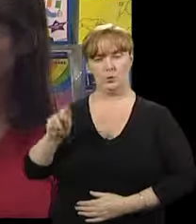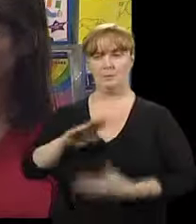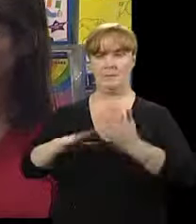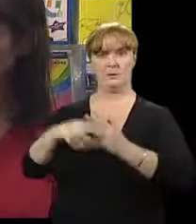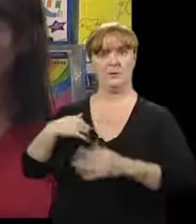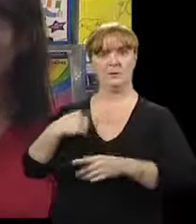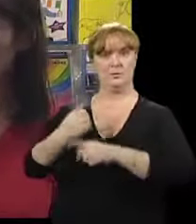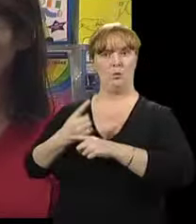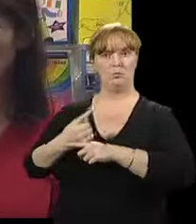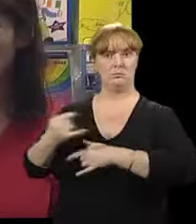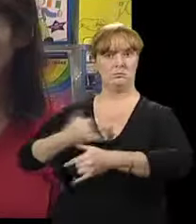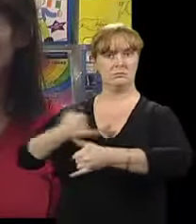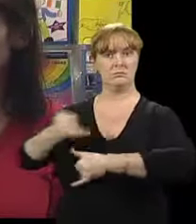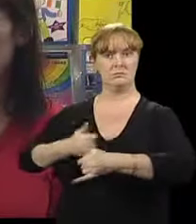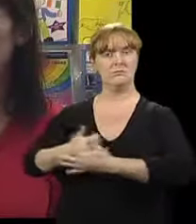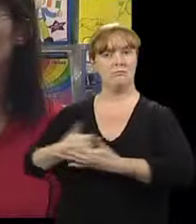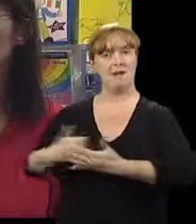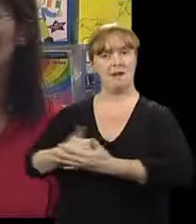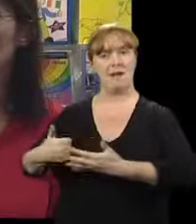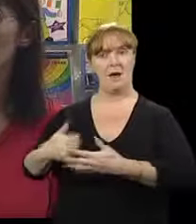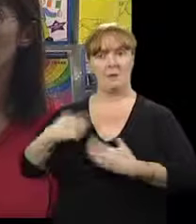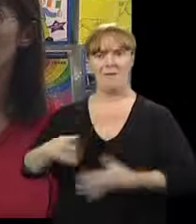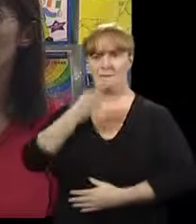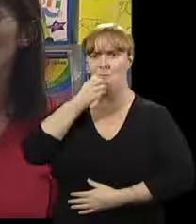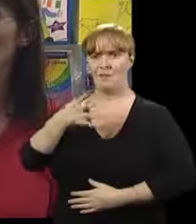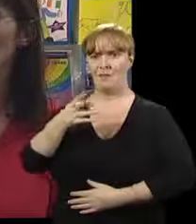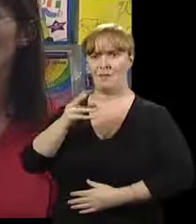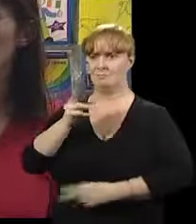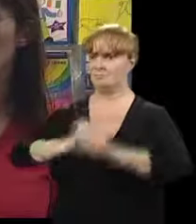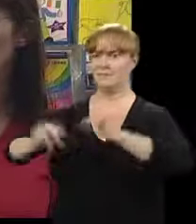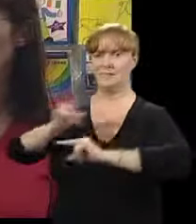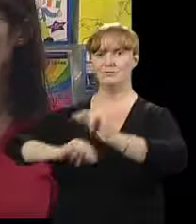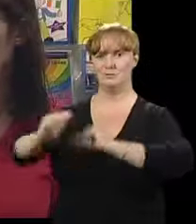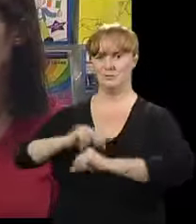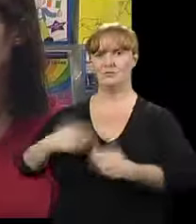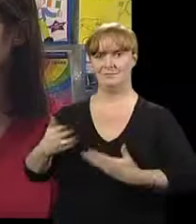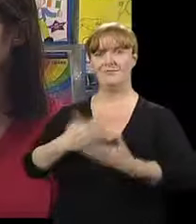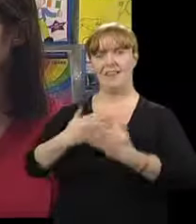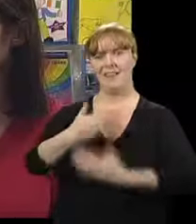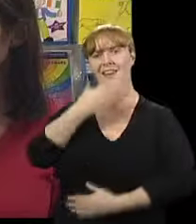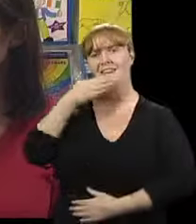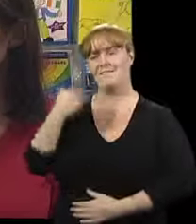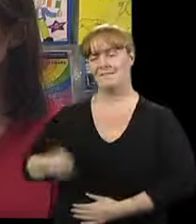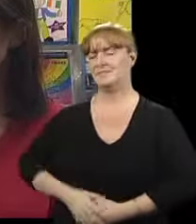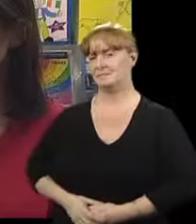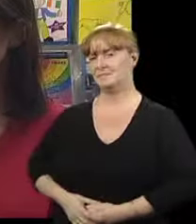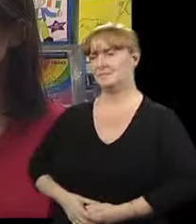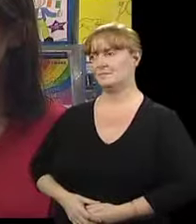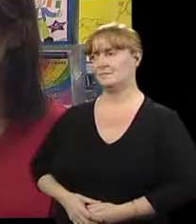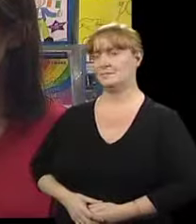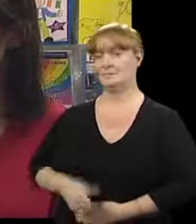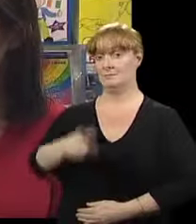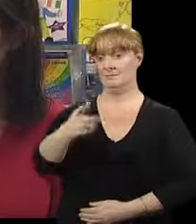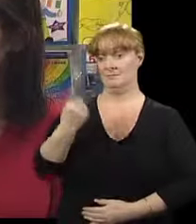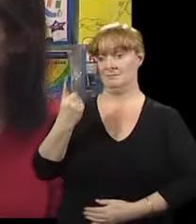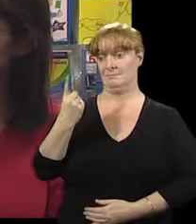on the phone and we have some brilliant conversations on the phone, really, really lovely. Just